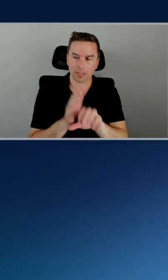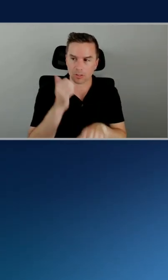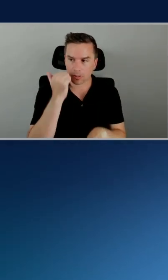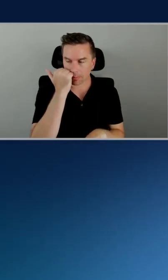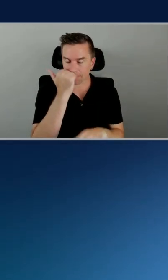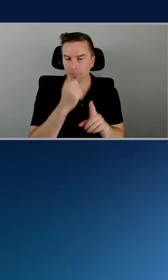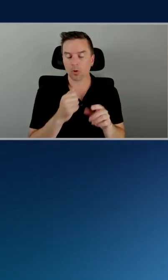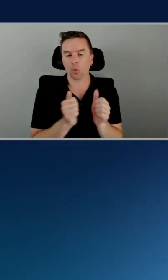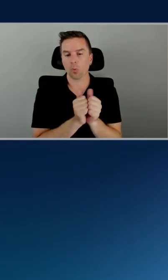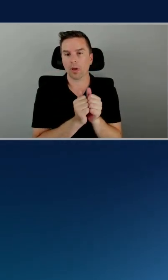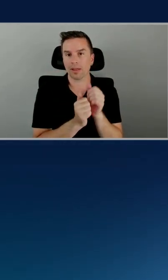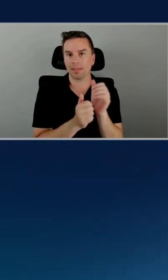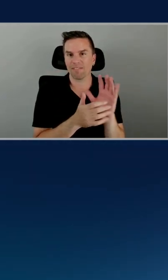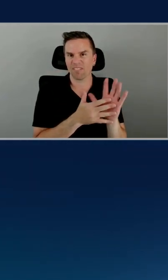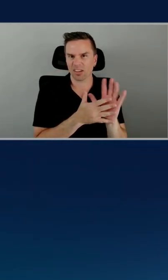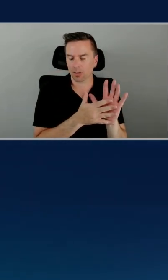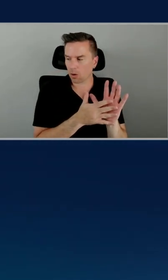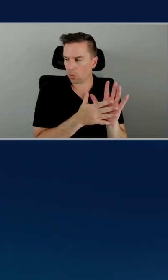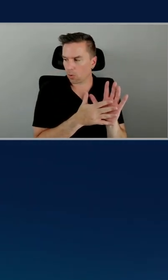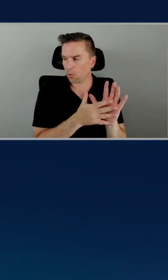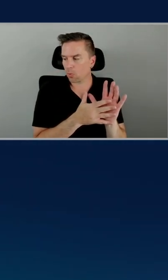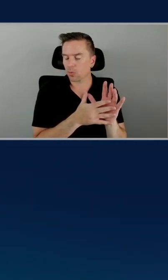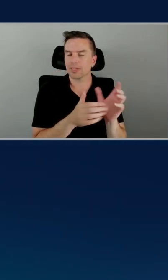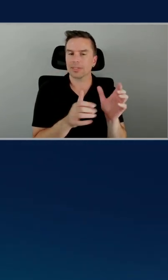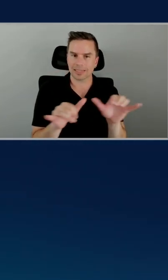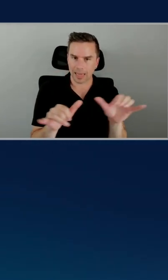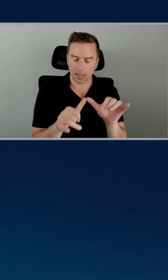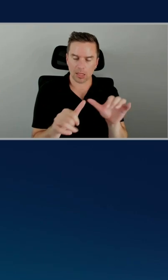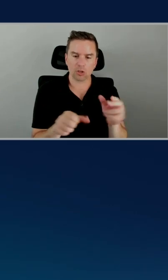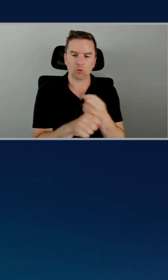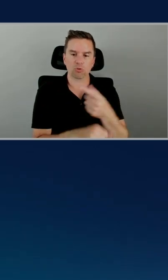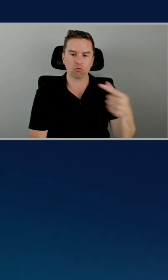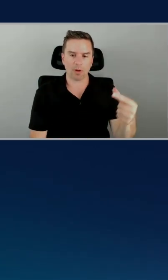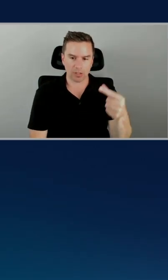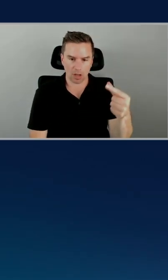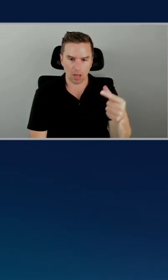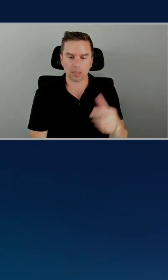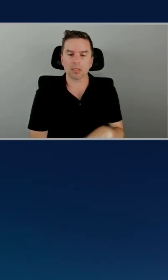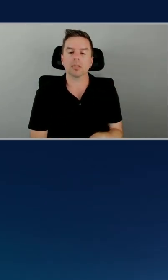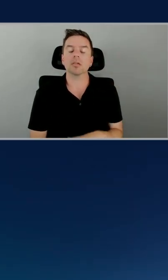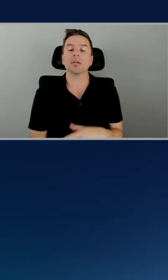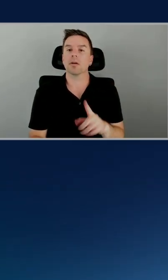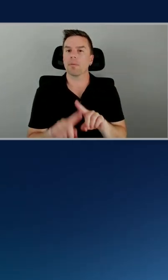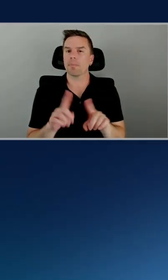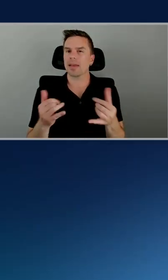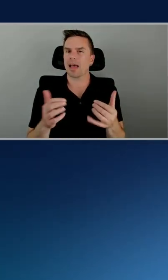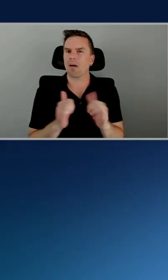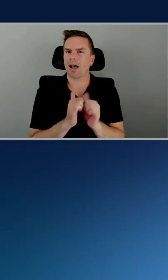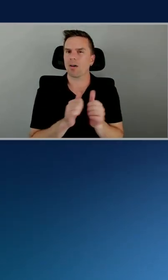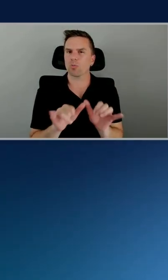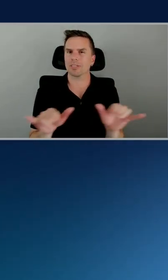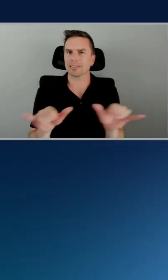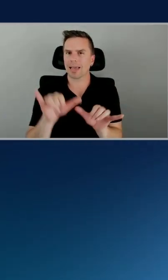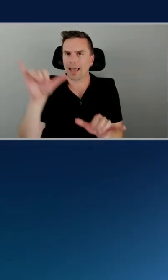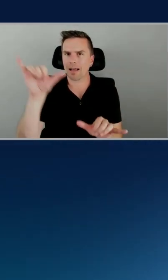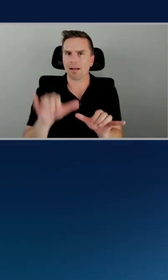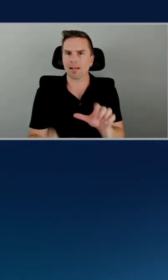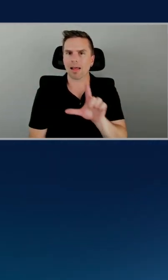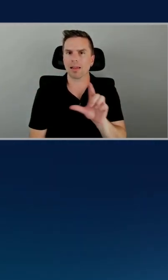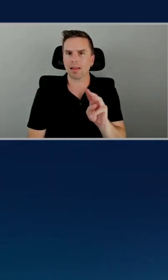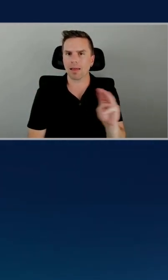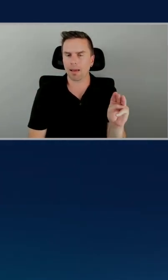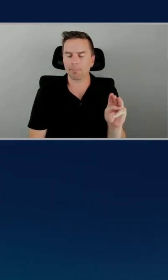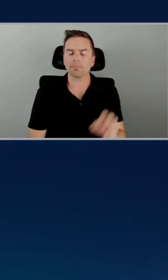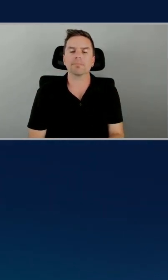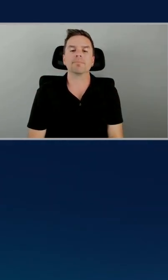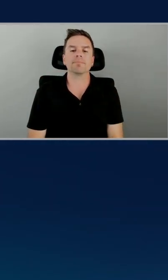Graviton there. So that helped to scale that piece. But the piece of the puzzle now is how do you scale the LLM? So all those services used LLMs in one way or another. Here,